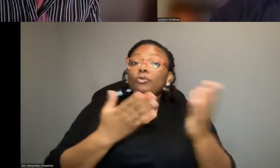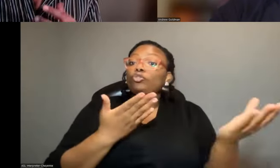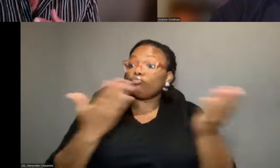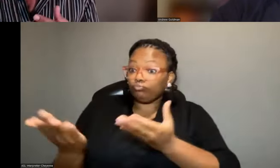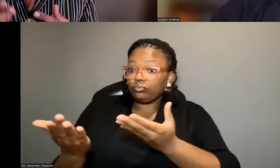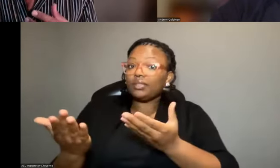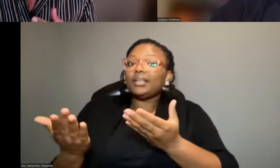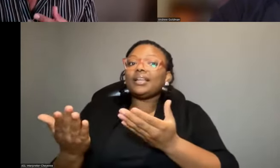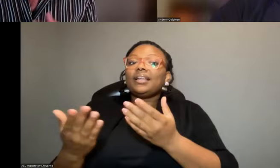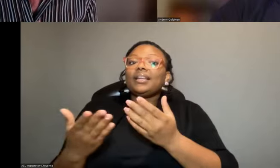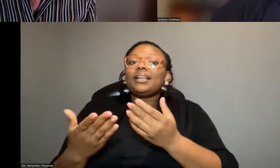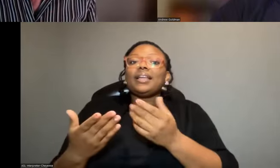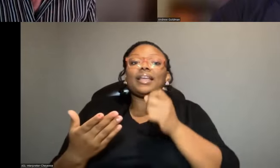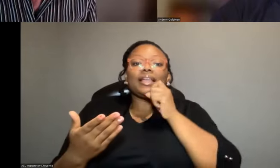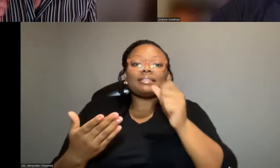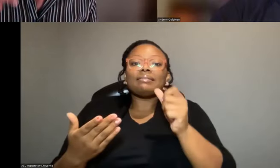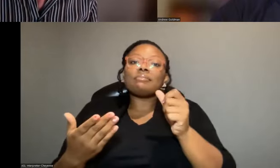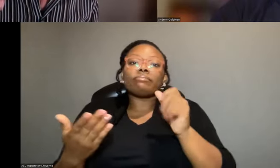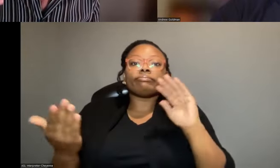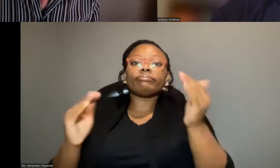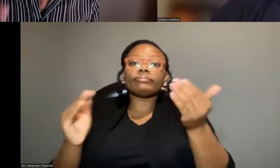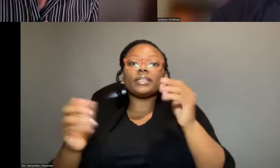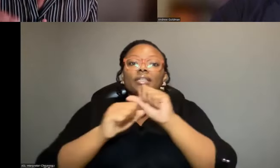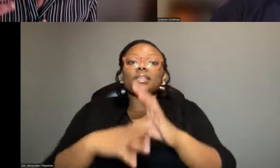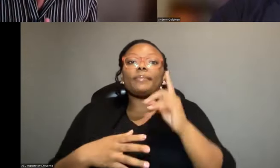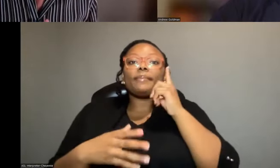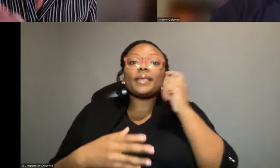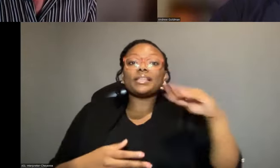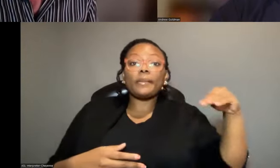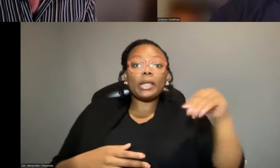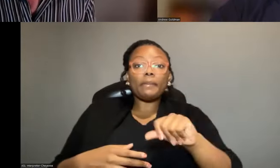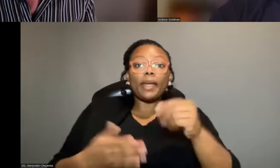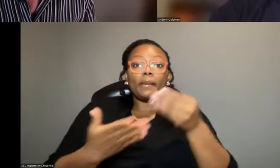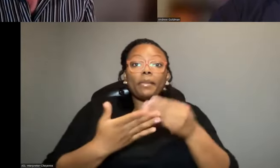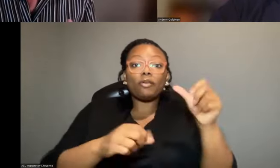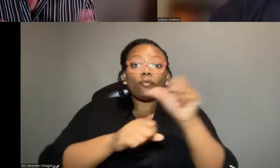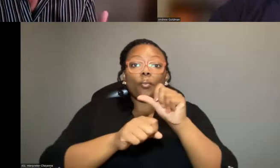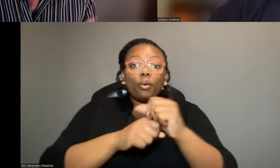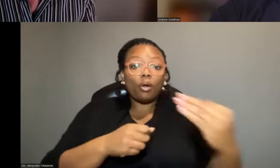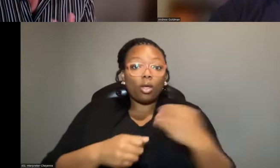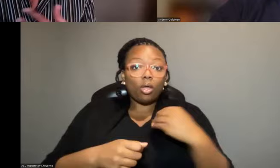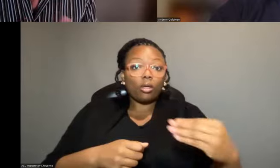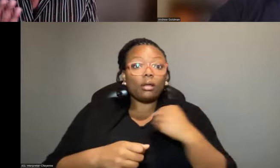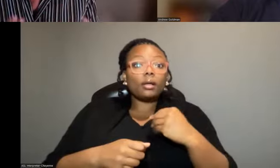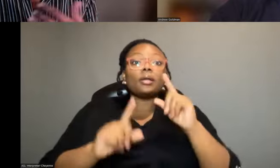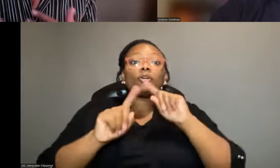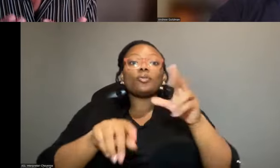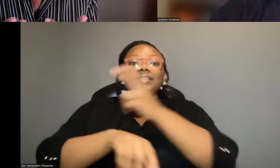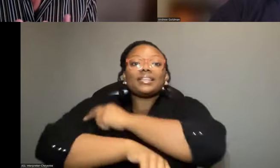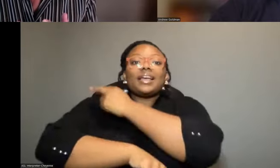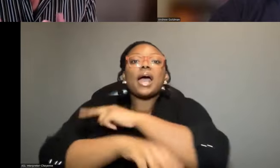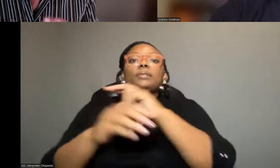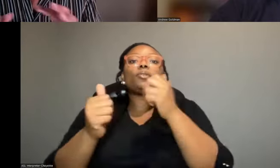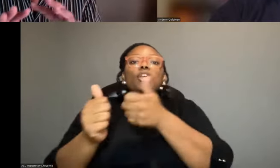way that's not dissimilar. And because they're being paid a wage, as I mentioned to you in the case of going to hospital, they're